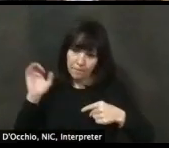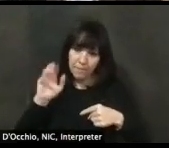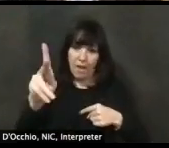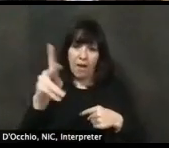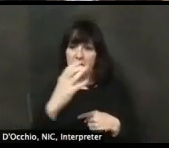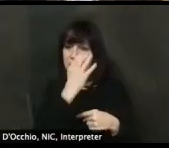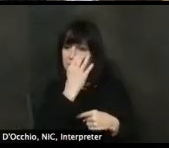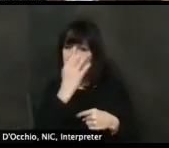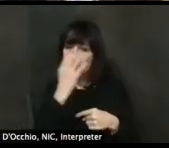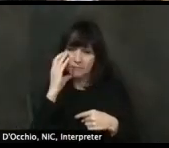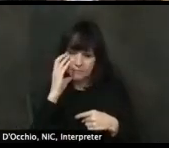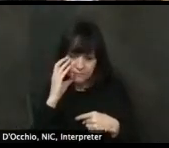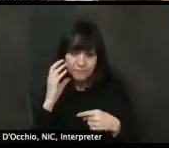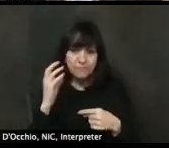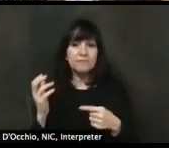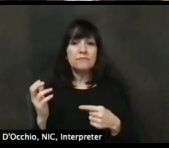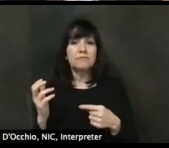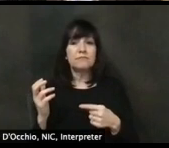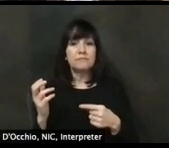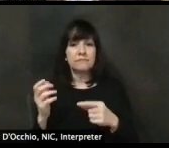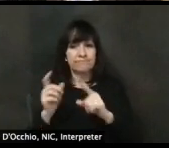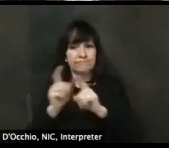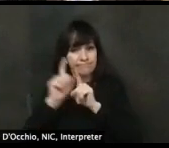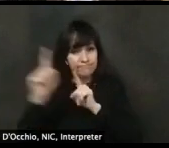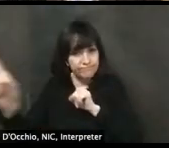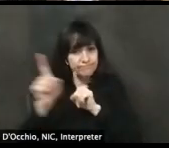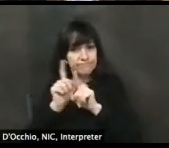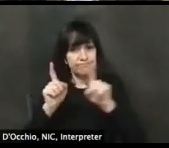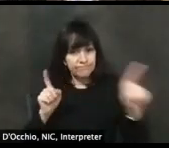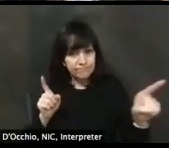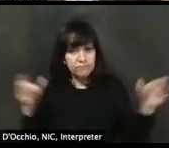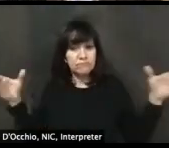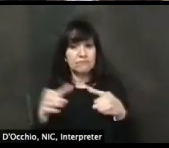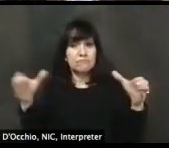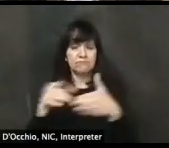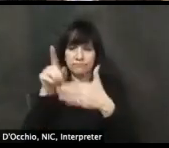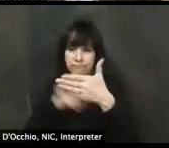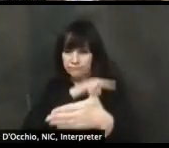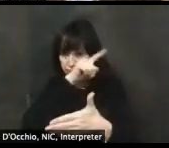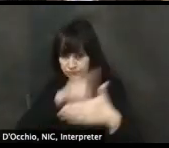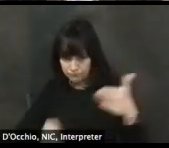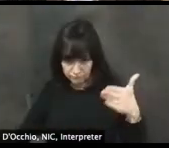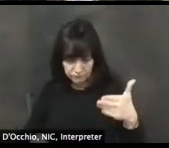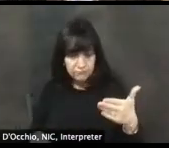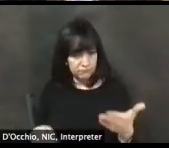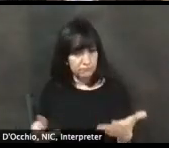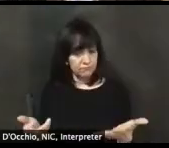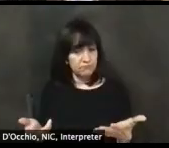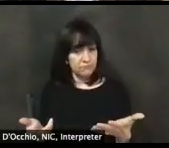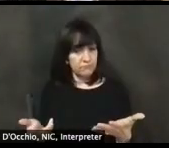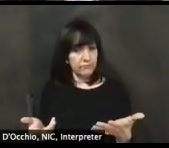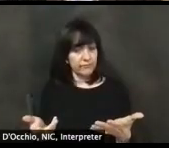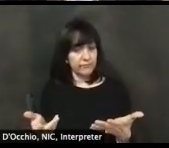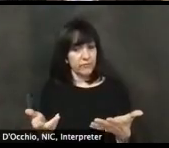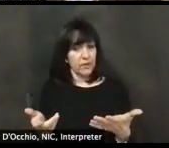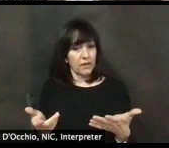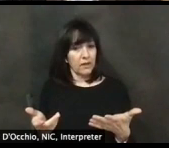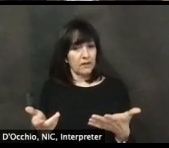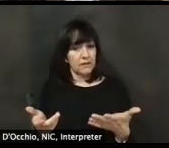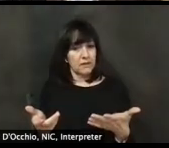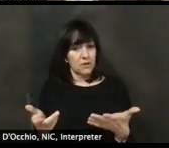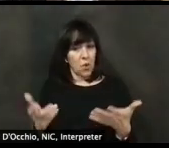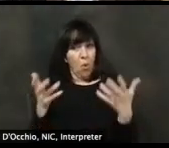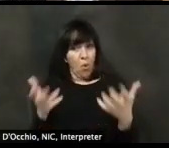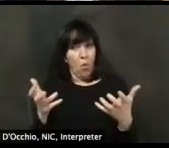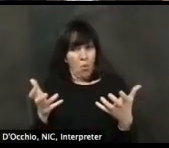gradually. And if people are able to continue to, to social distance, we are going to be much more effective.